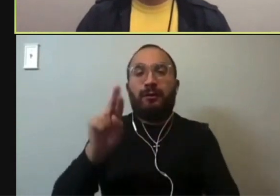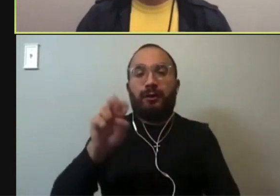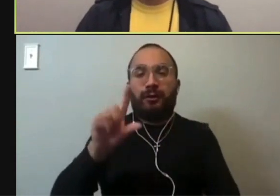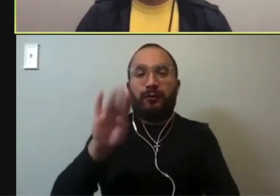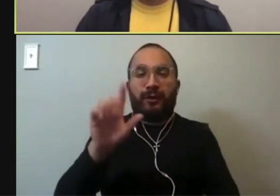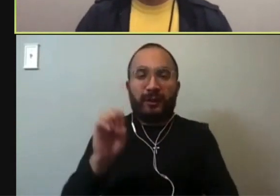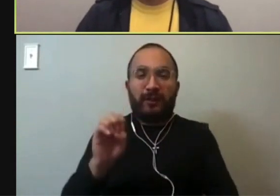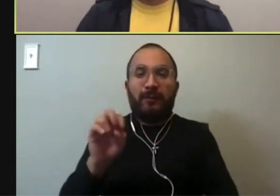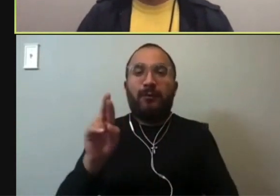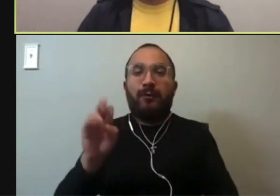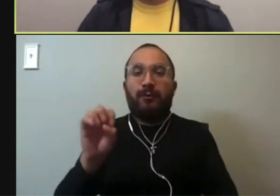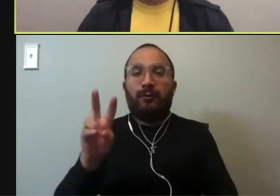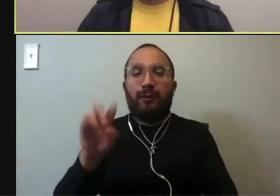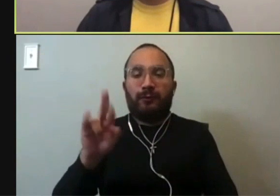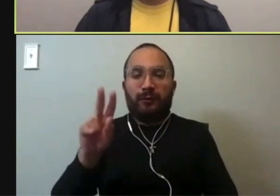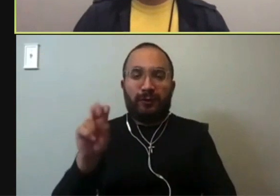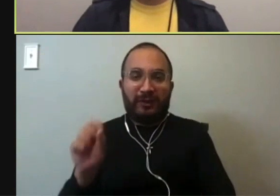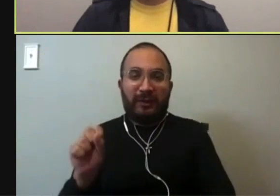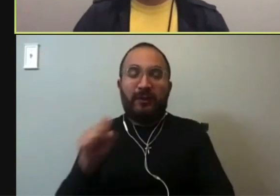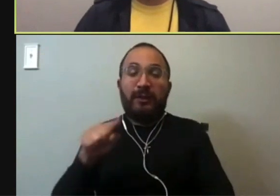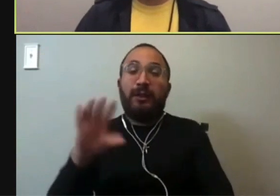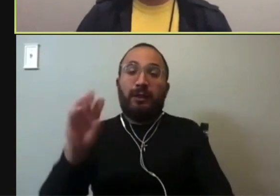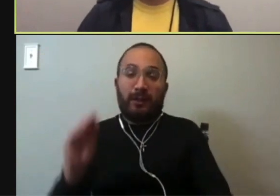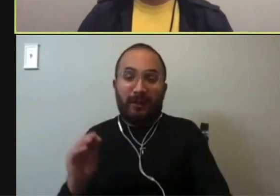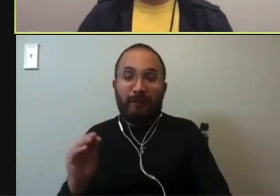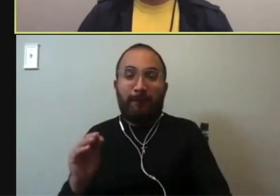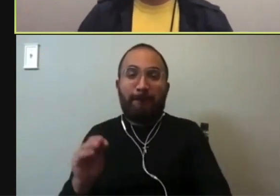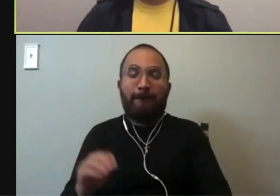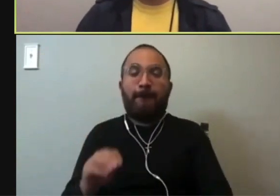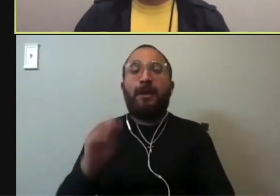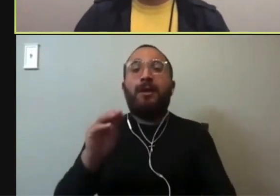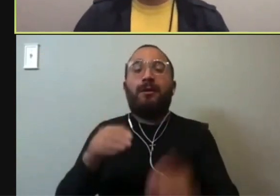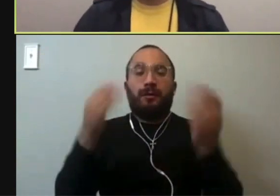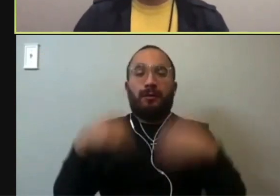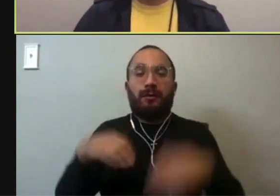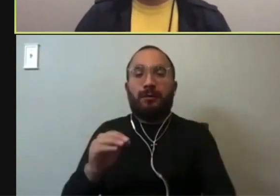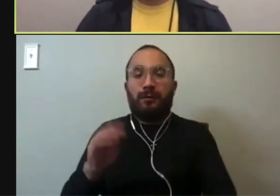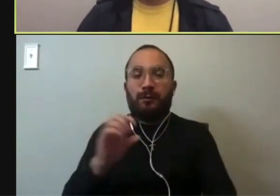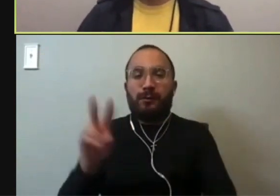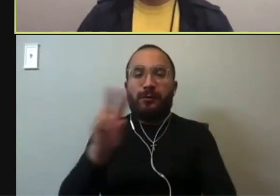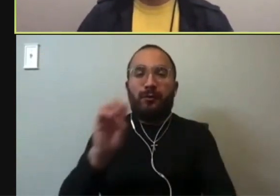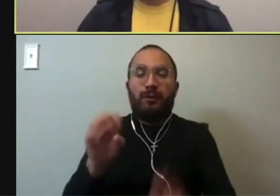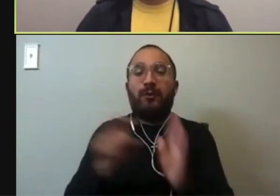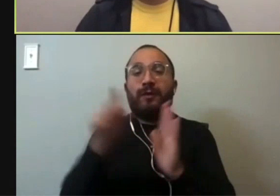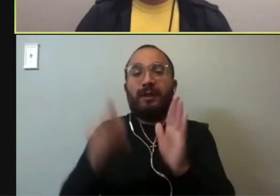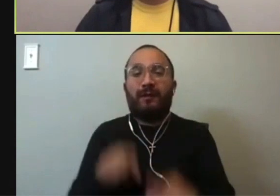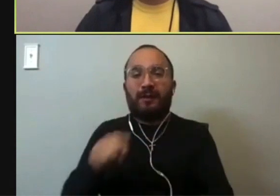ReliableRevolutionaries.com. Great. Yes. And Move Texas is also online at MoveTexas.org,